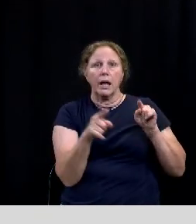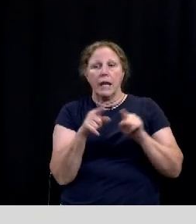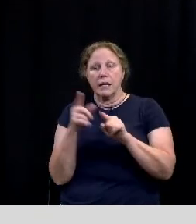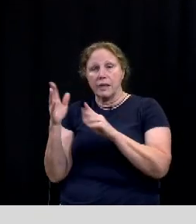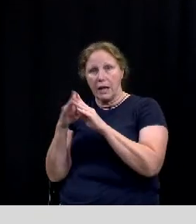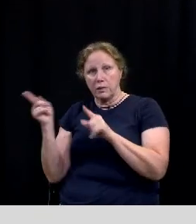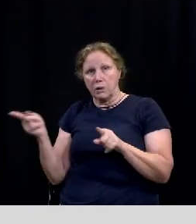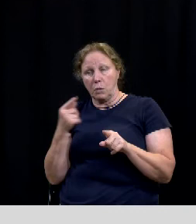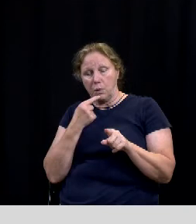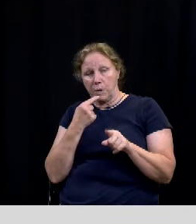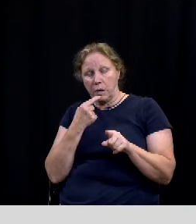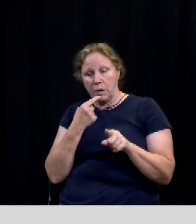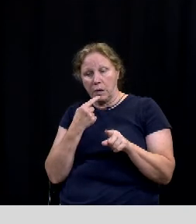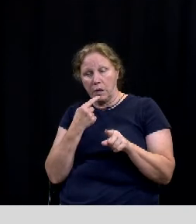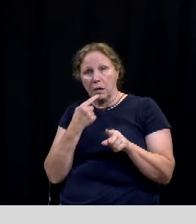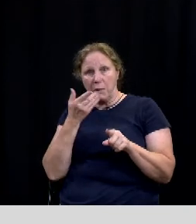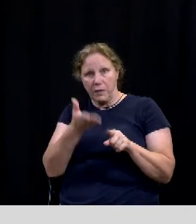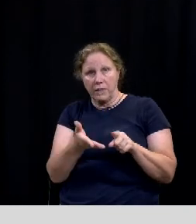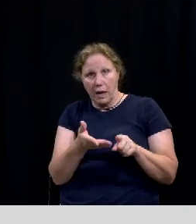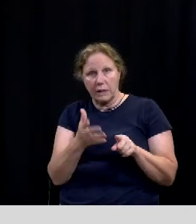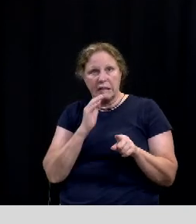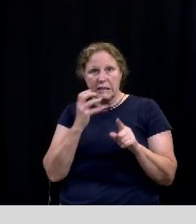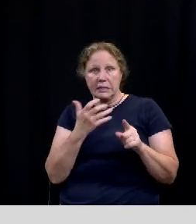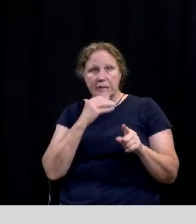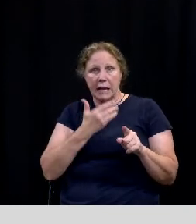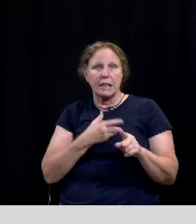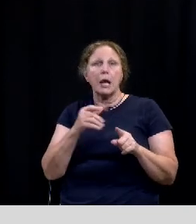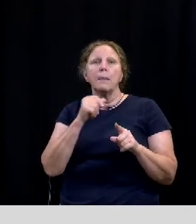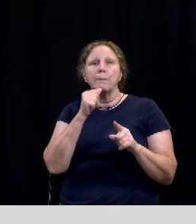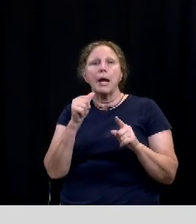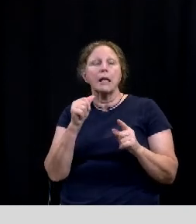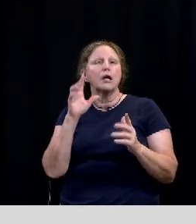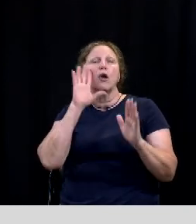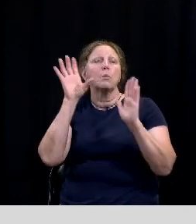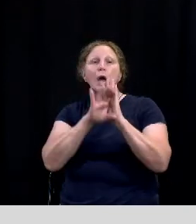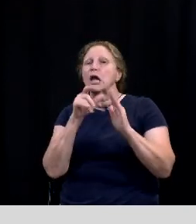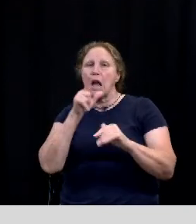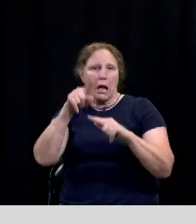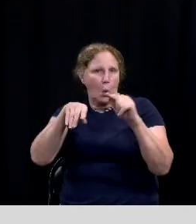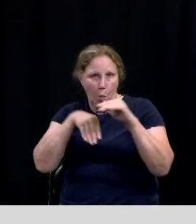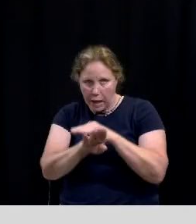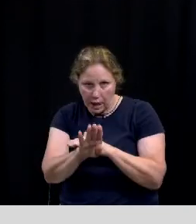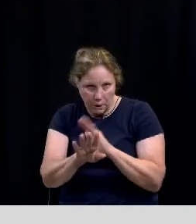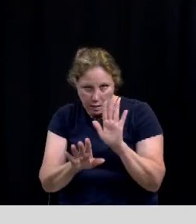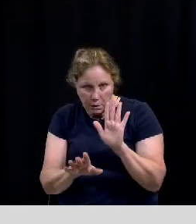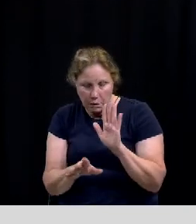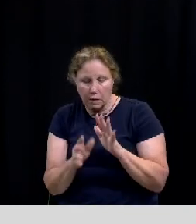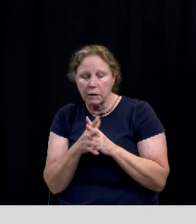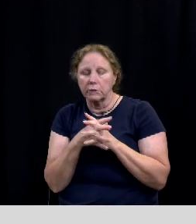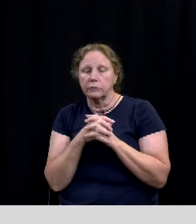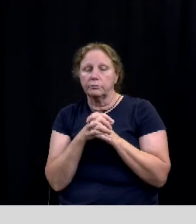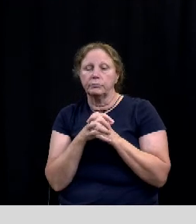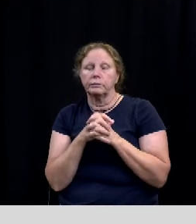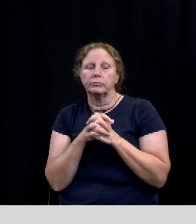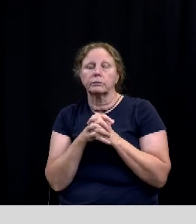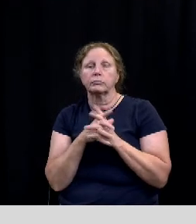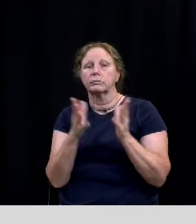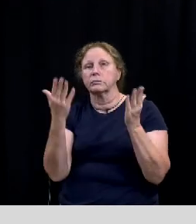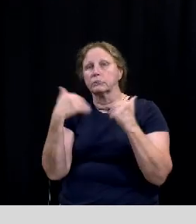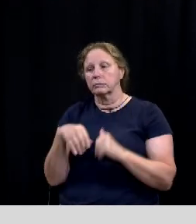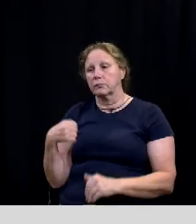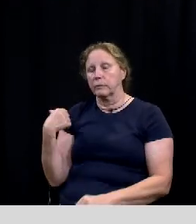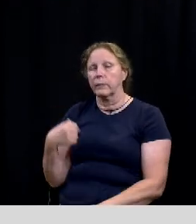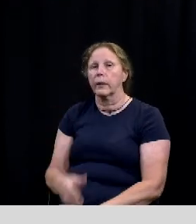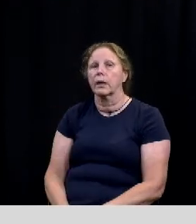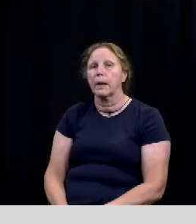will be will be present though as a decorative item not as something uh folks can go inside um and then if we can move forward